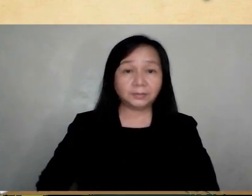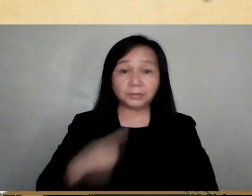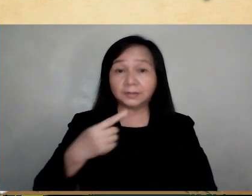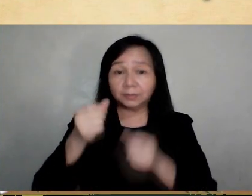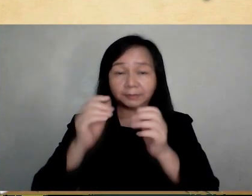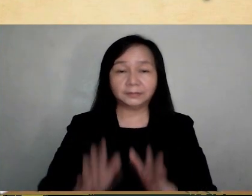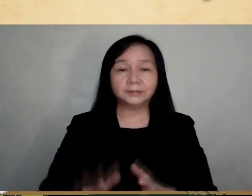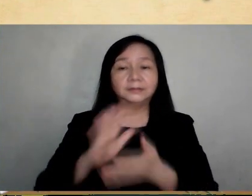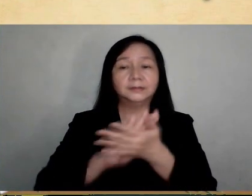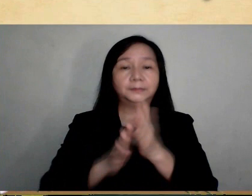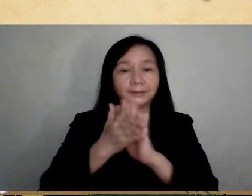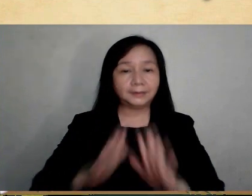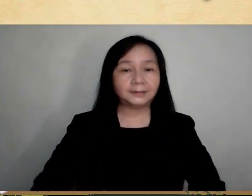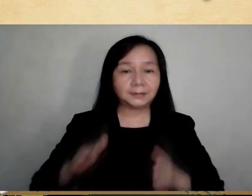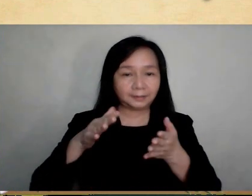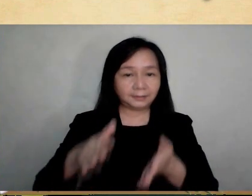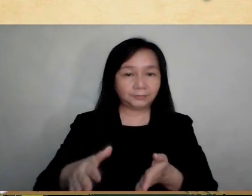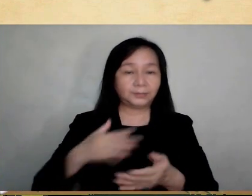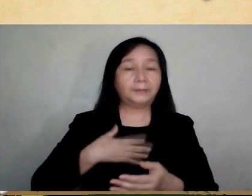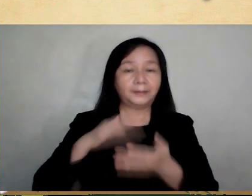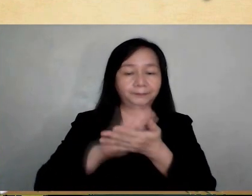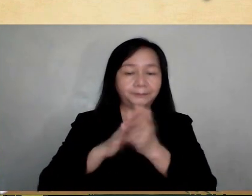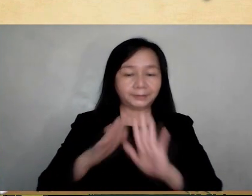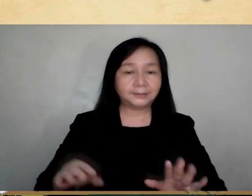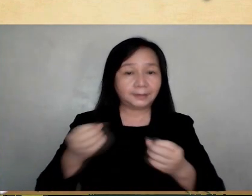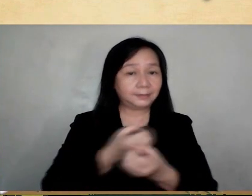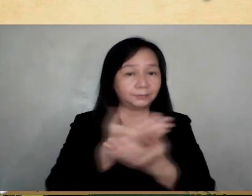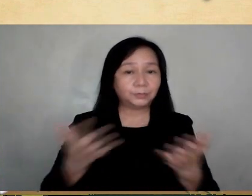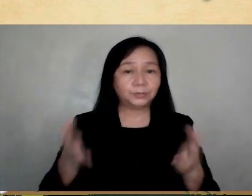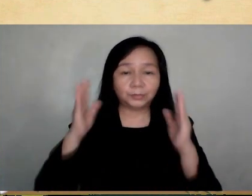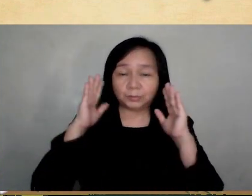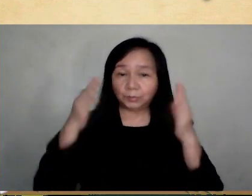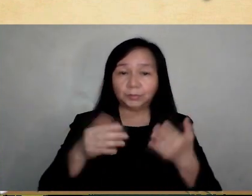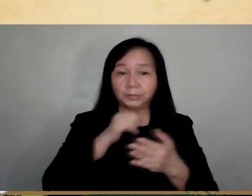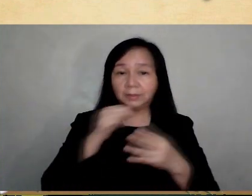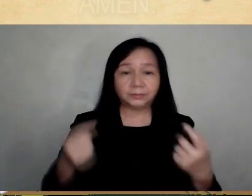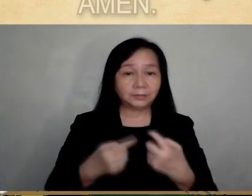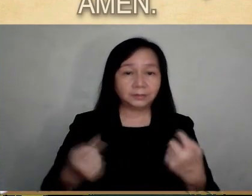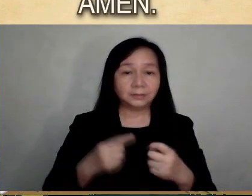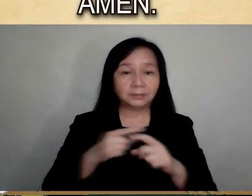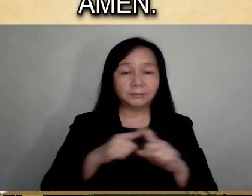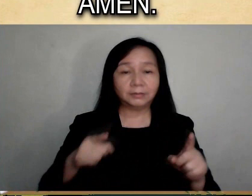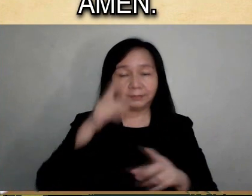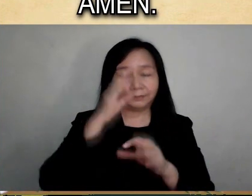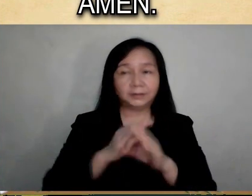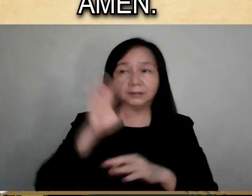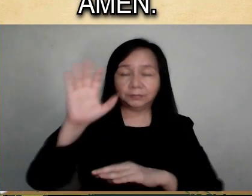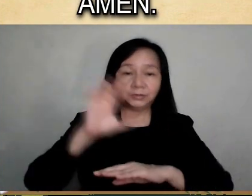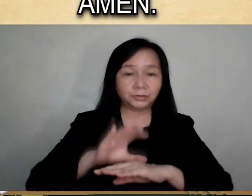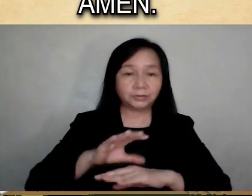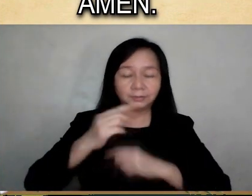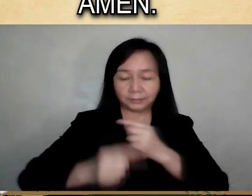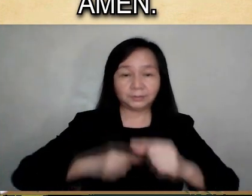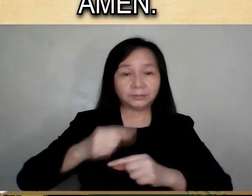said to your apostles, Peace I leave you, my peace I give you, look not on our sins but on the faith of your church and graciously